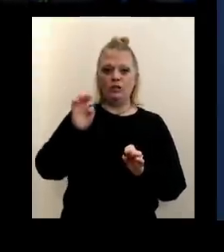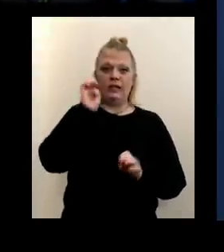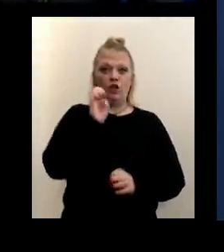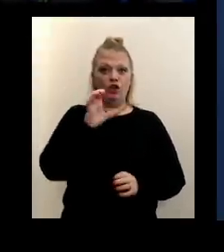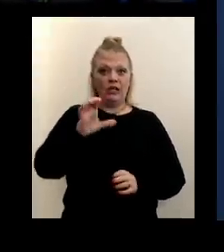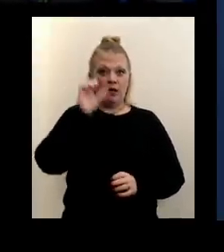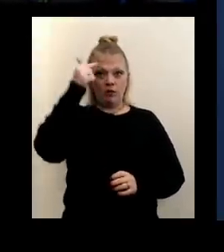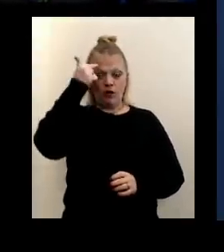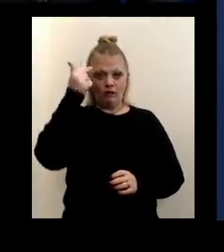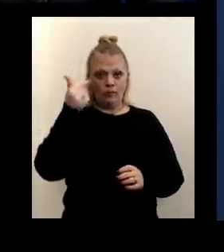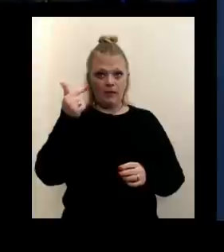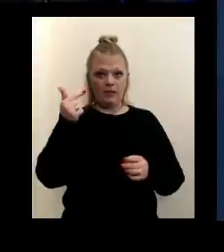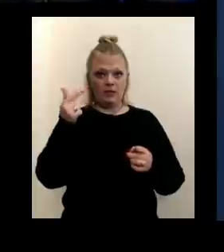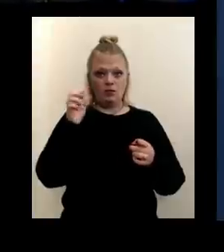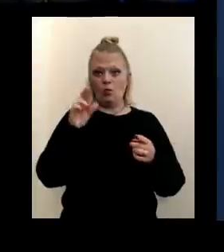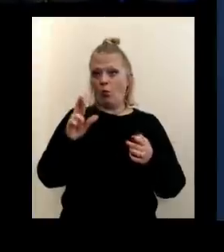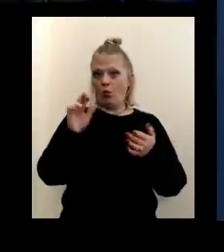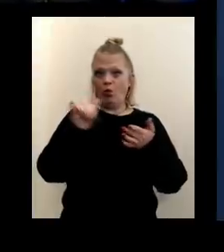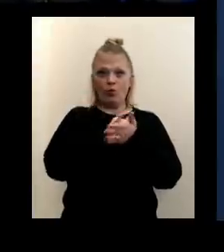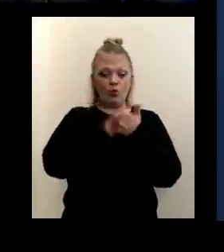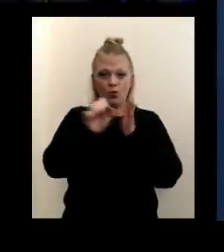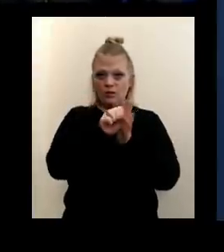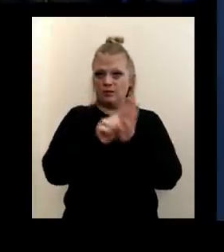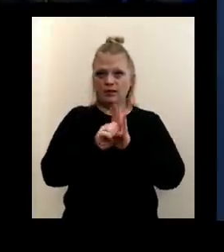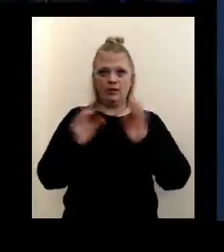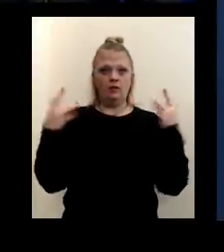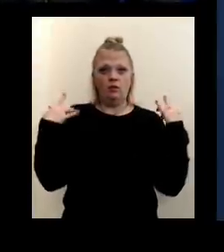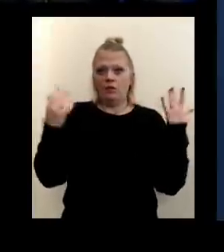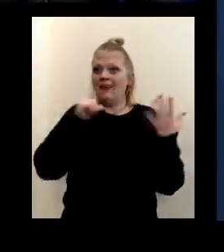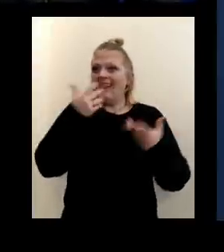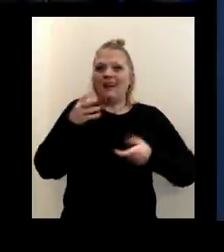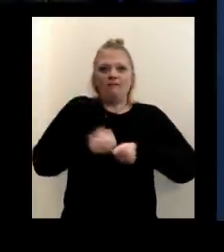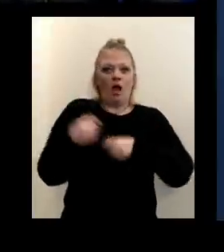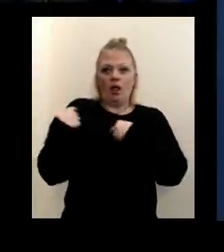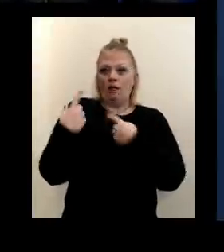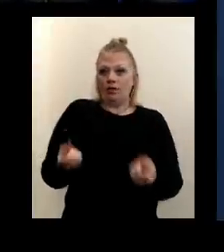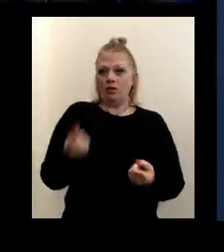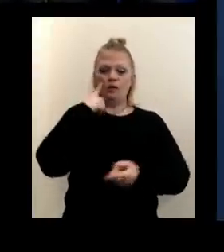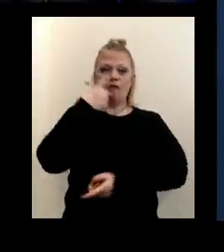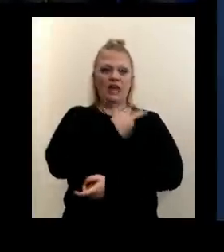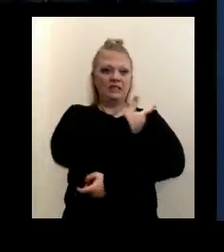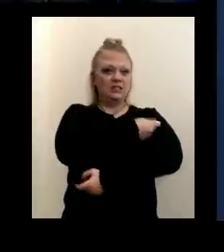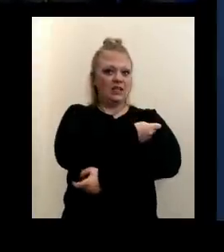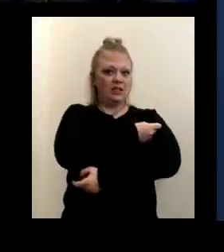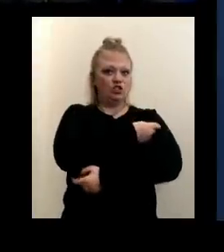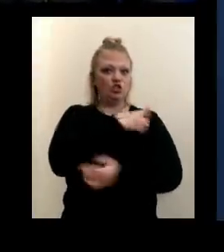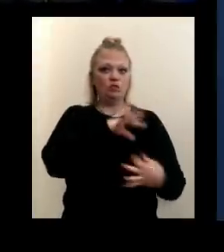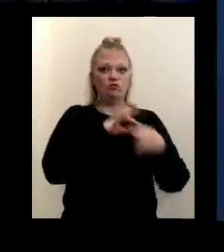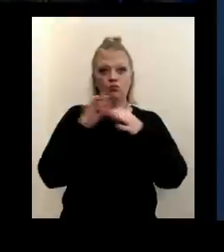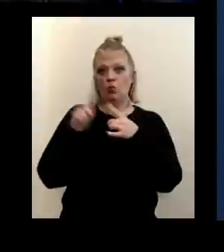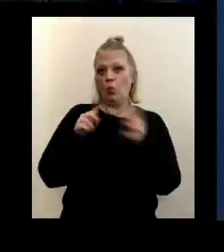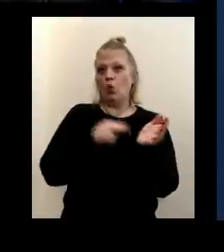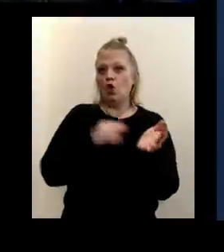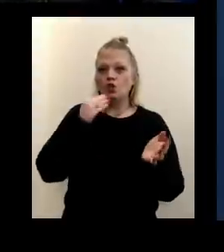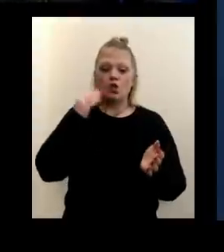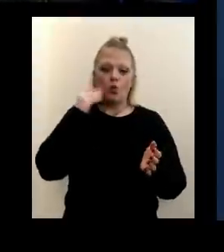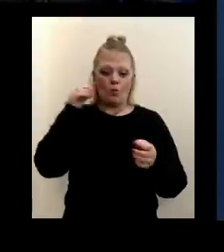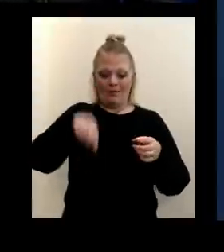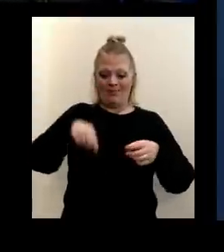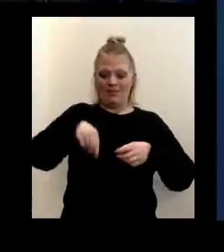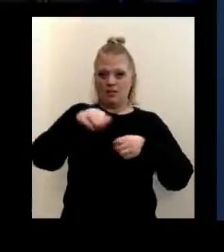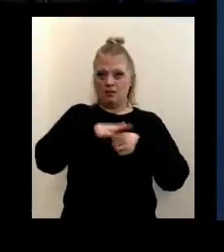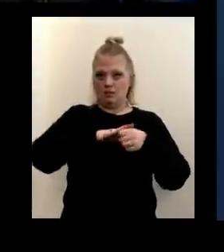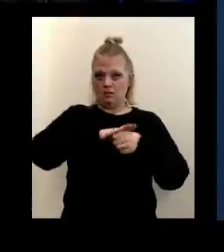nor the New York State has been involved at all so far in the vaccination efforts associated with nursing homes in our region.